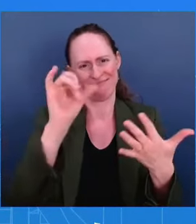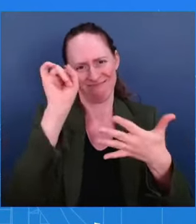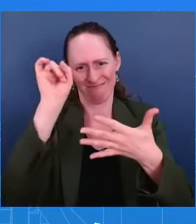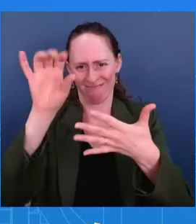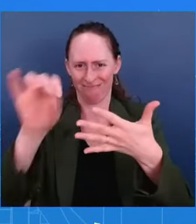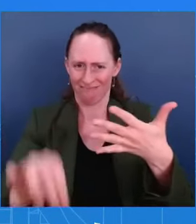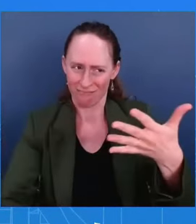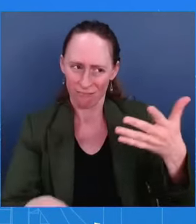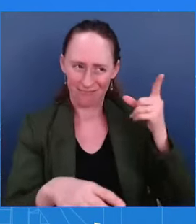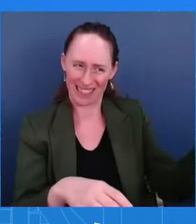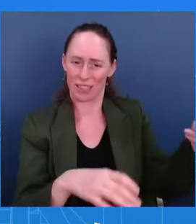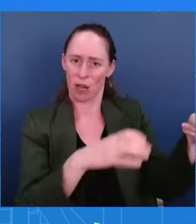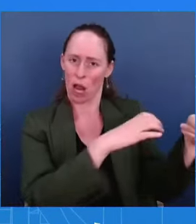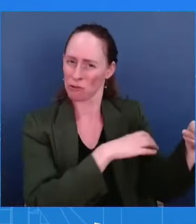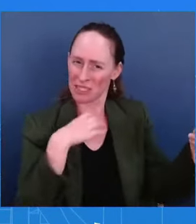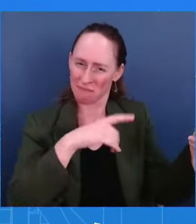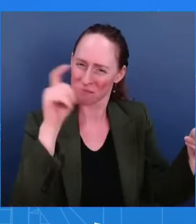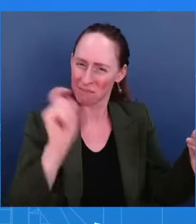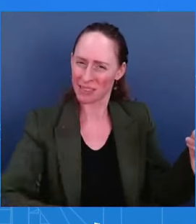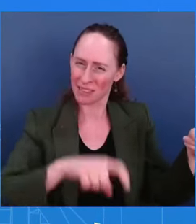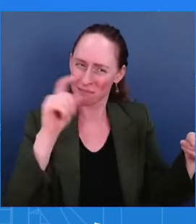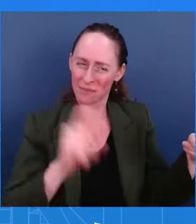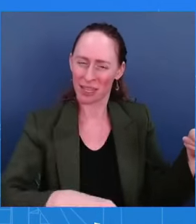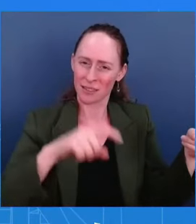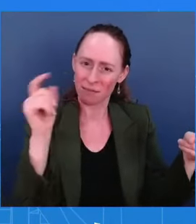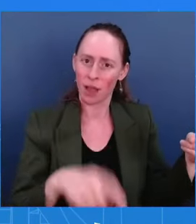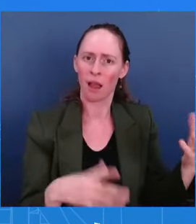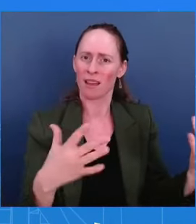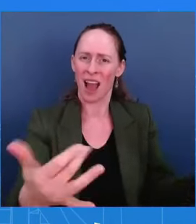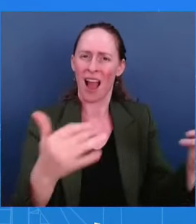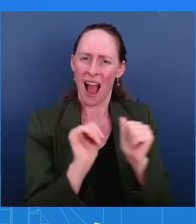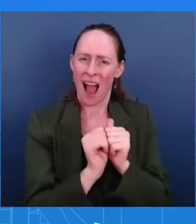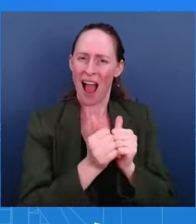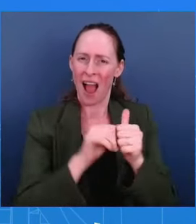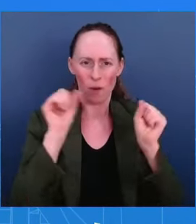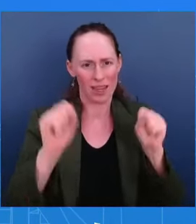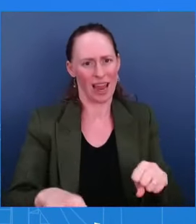Americans feel better about sending their kids to school tomorrow? So,